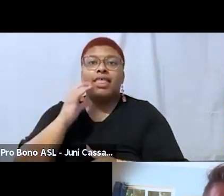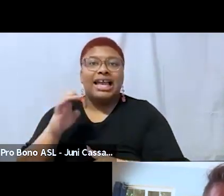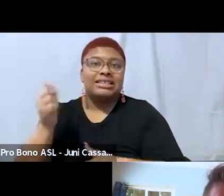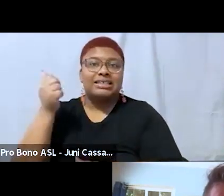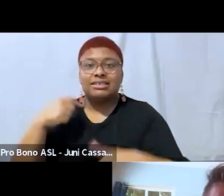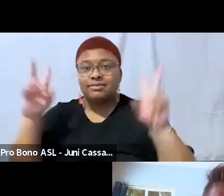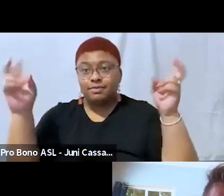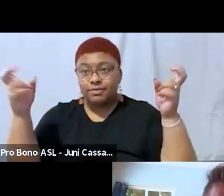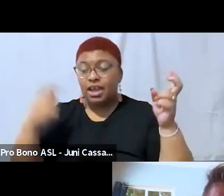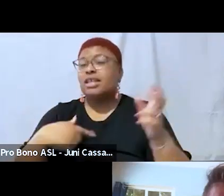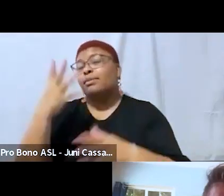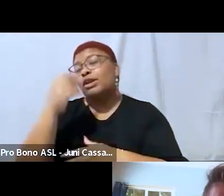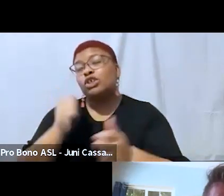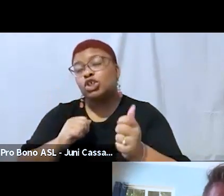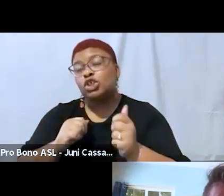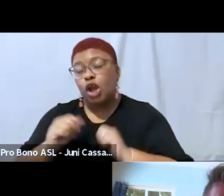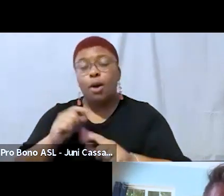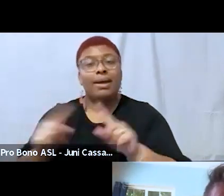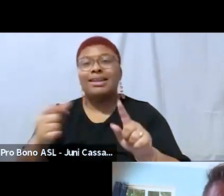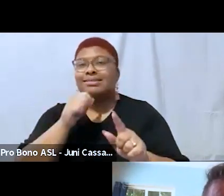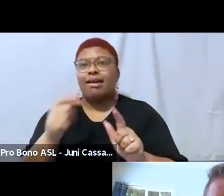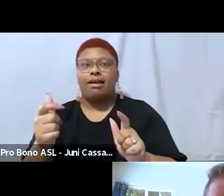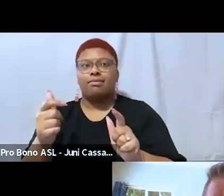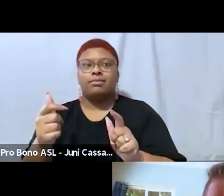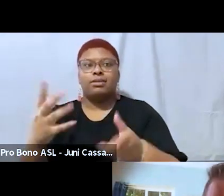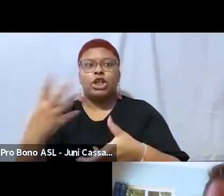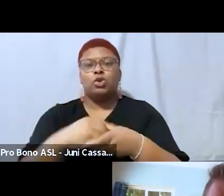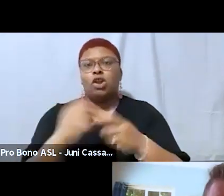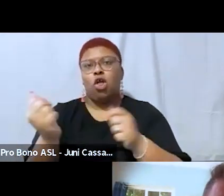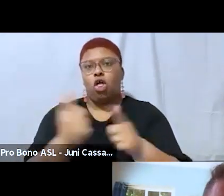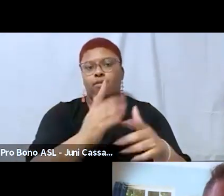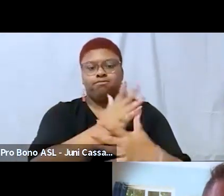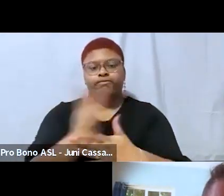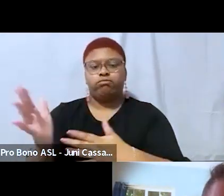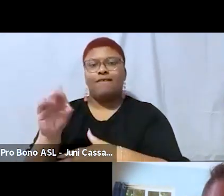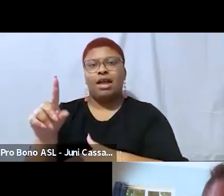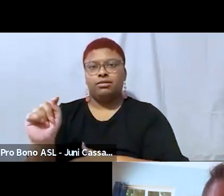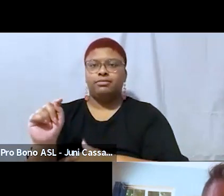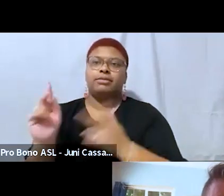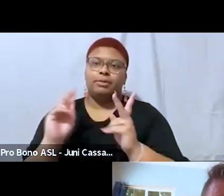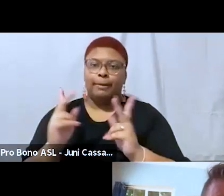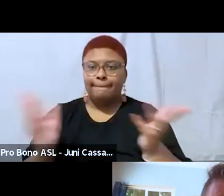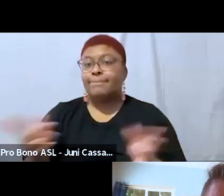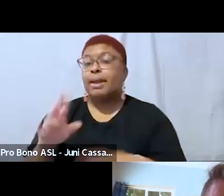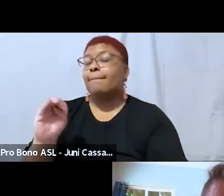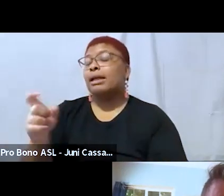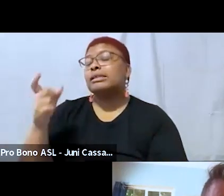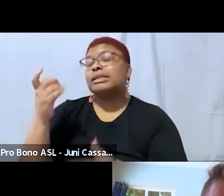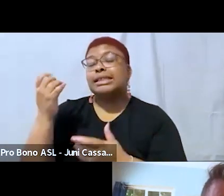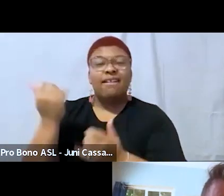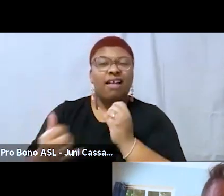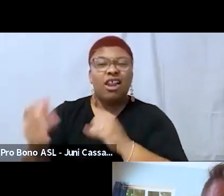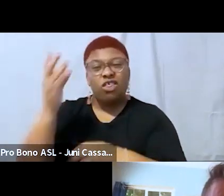a super fat super fat um uh max do you have any any sort of final thoughts on fat lip spaces